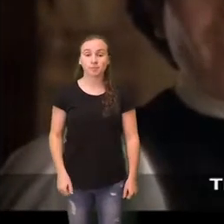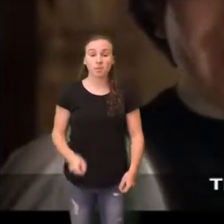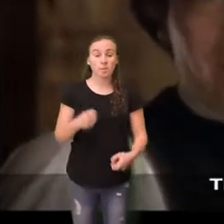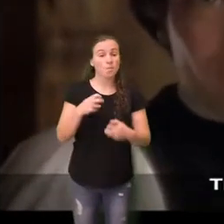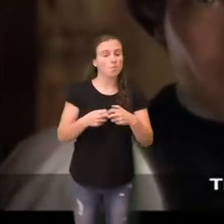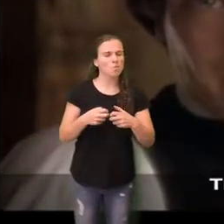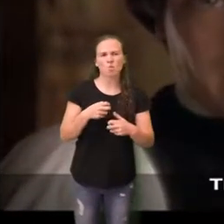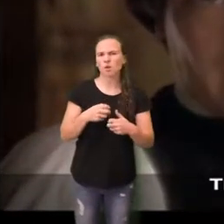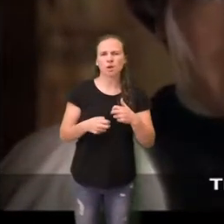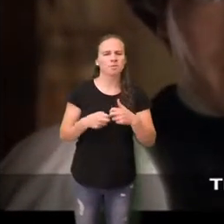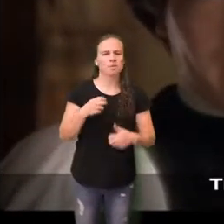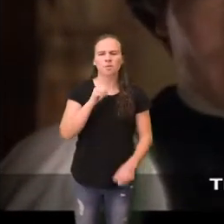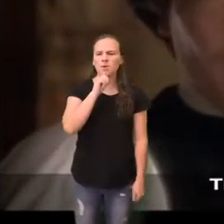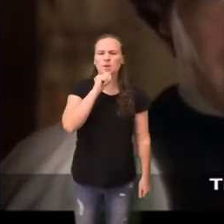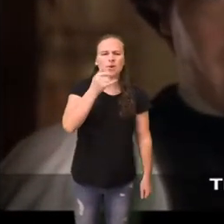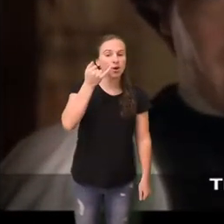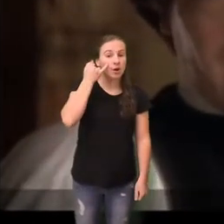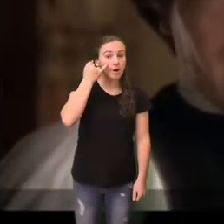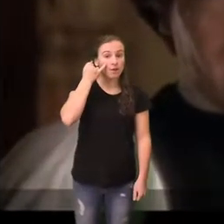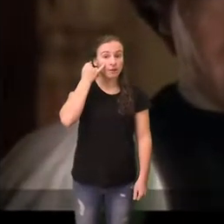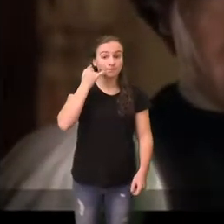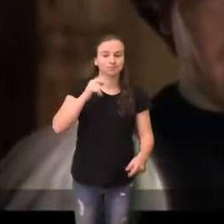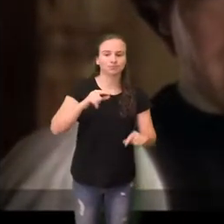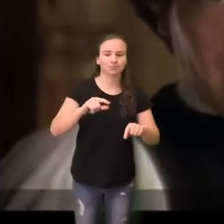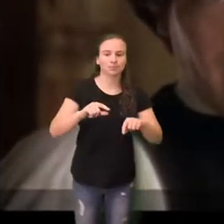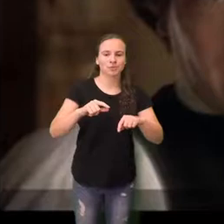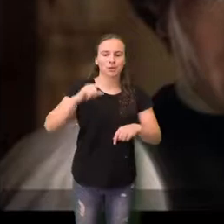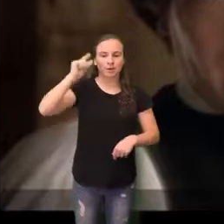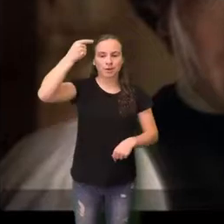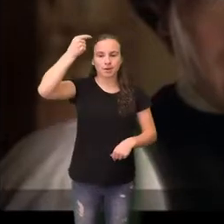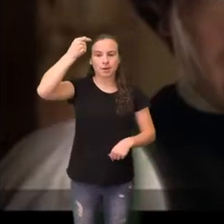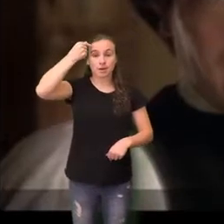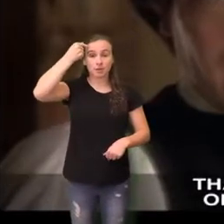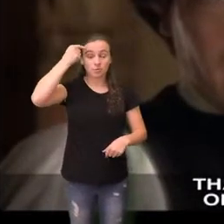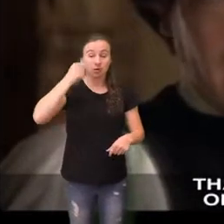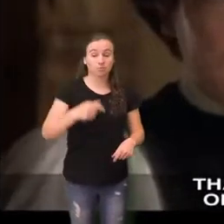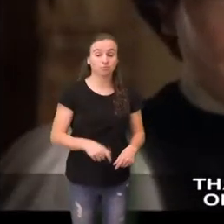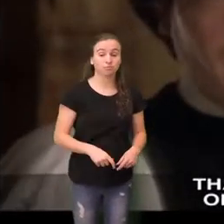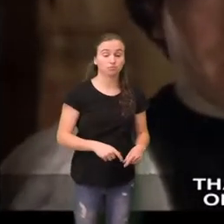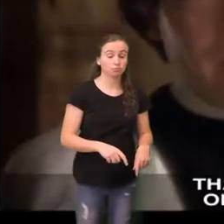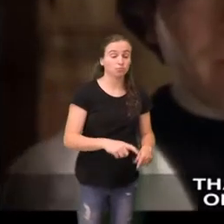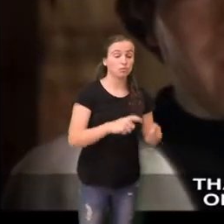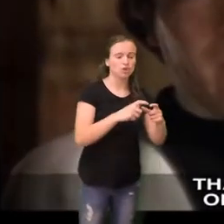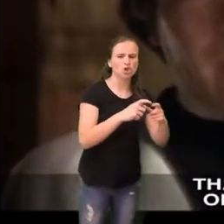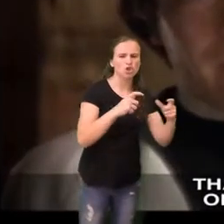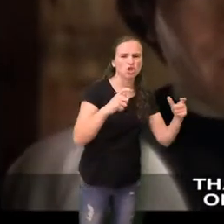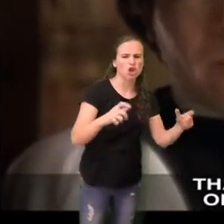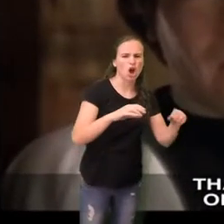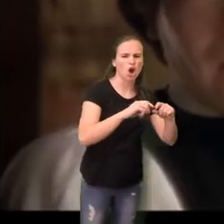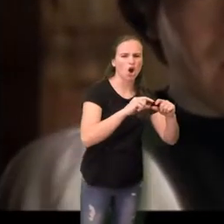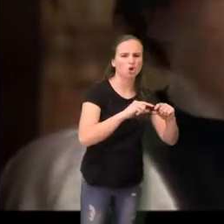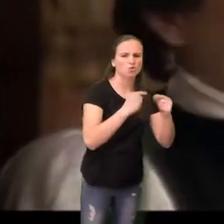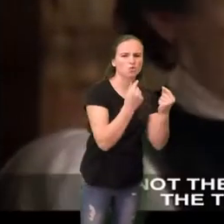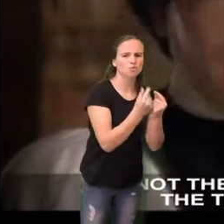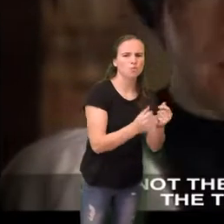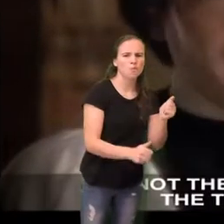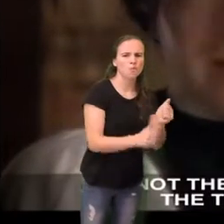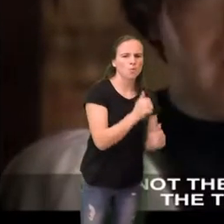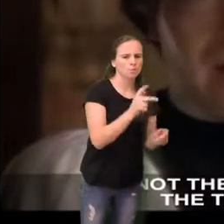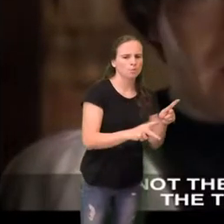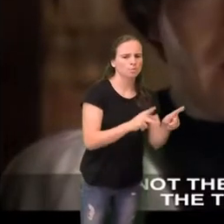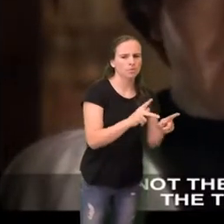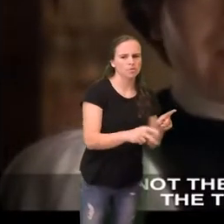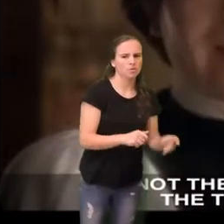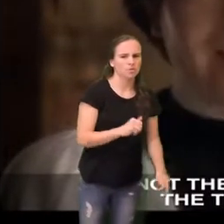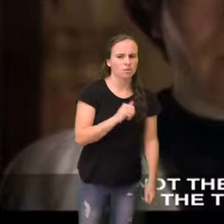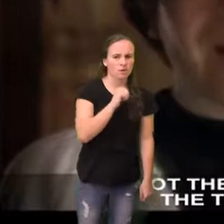become the mere instrument of this majority. Think about it. That's where the abuse of power comes from. Not the tyranny